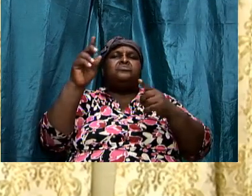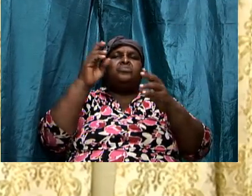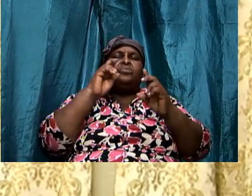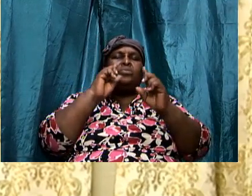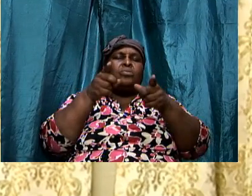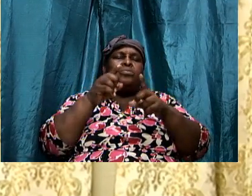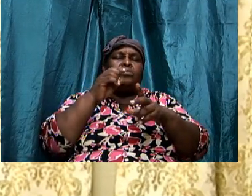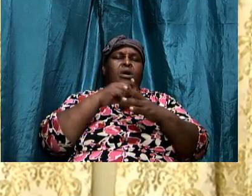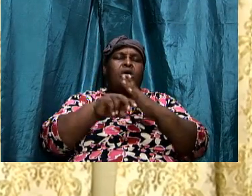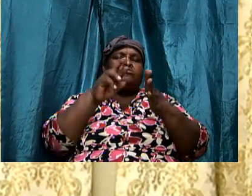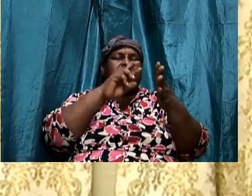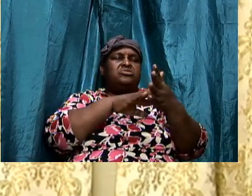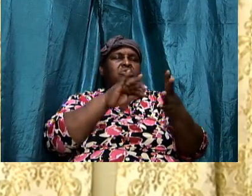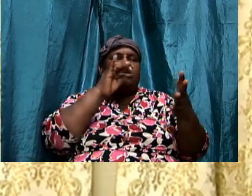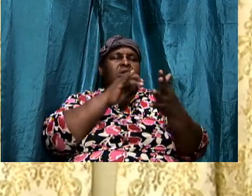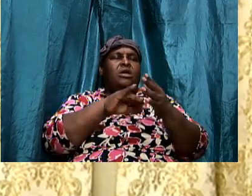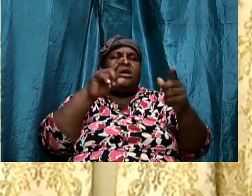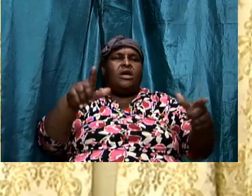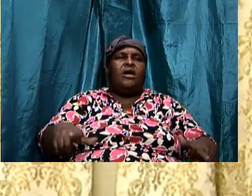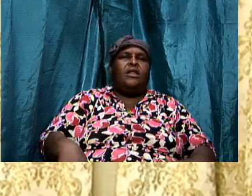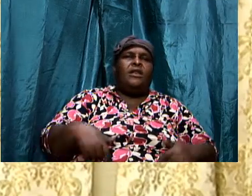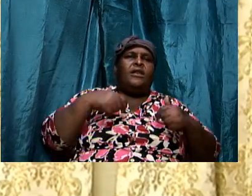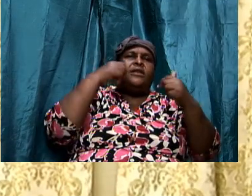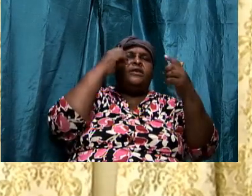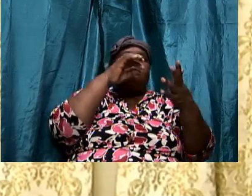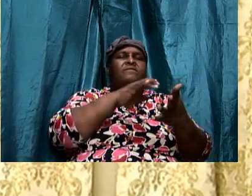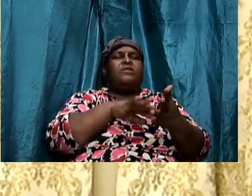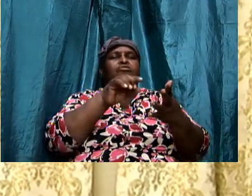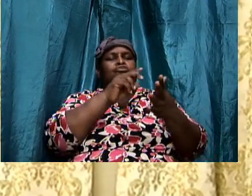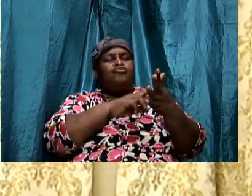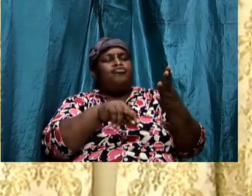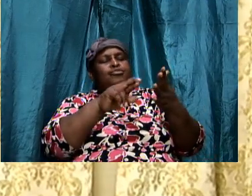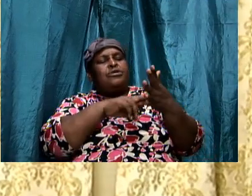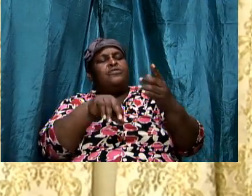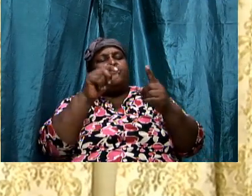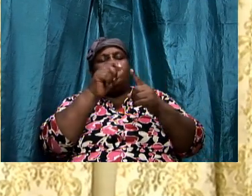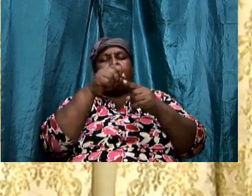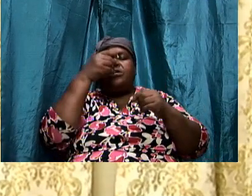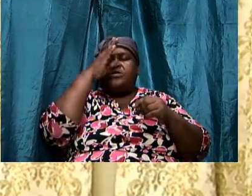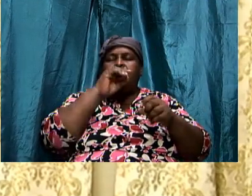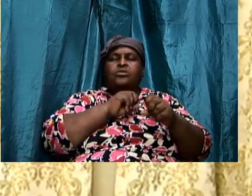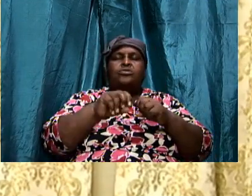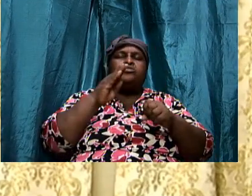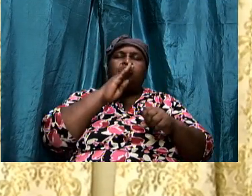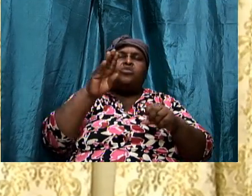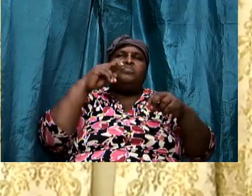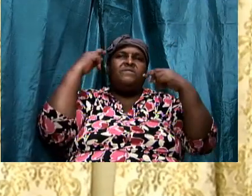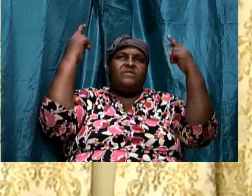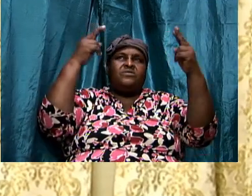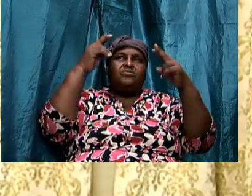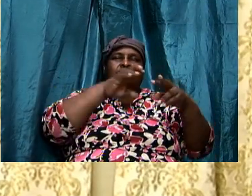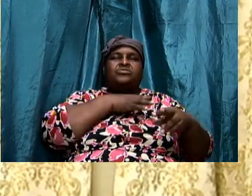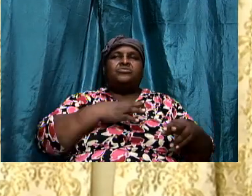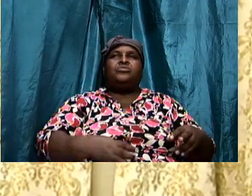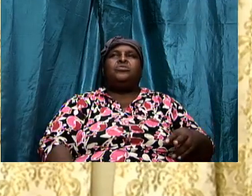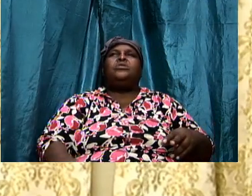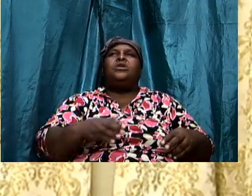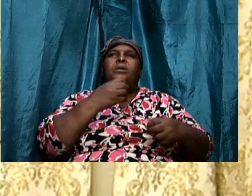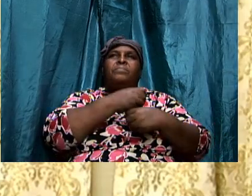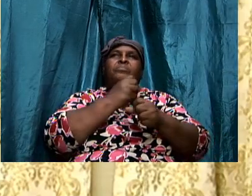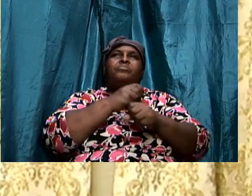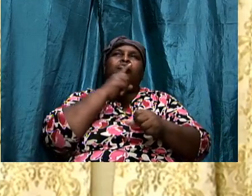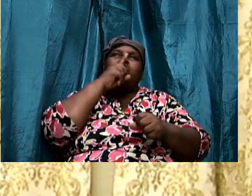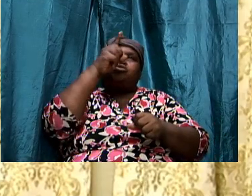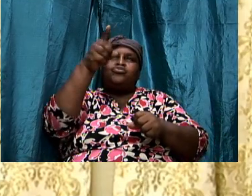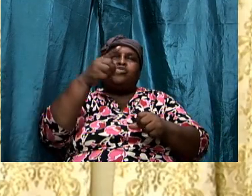into the word and live and walk in the word so that we can be victorious Christians. And we can be sure